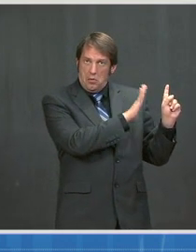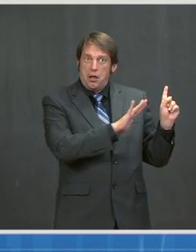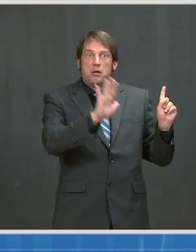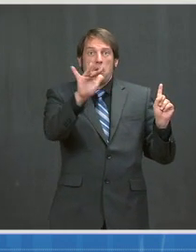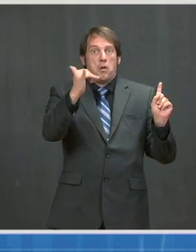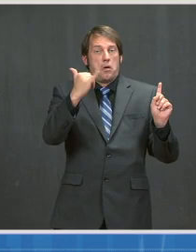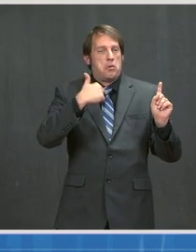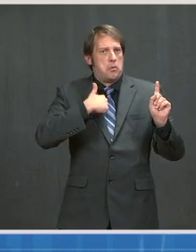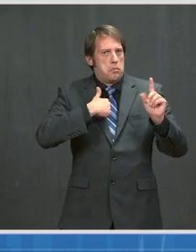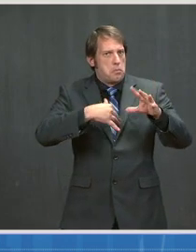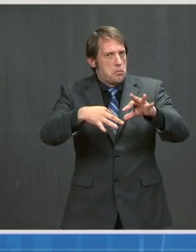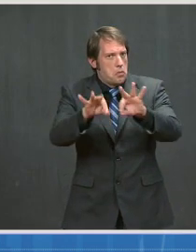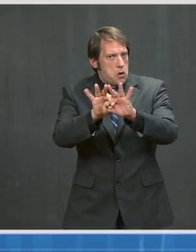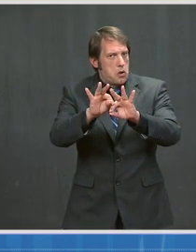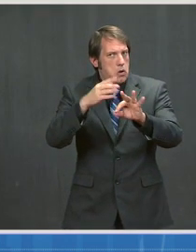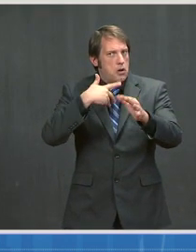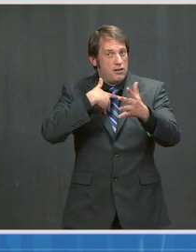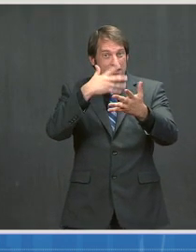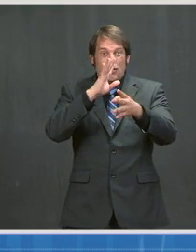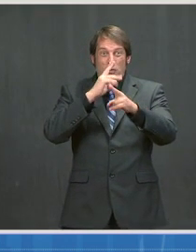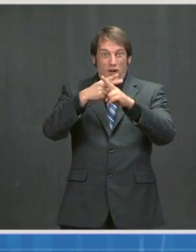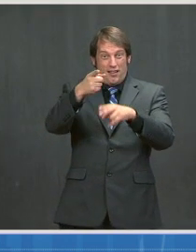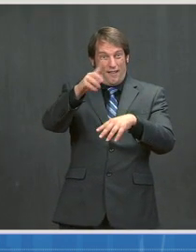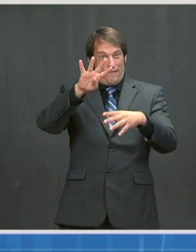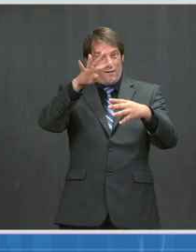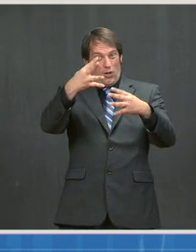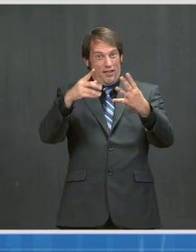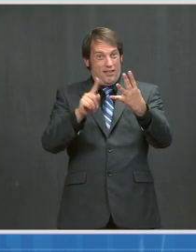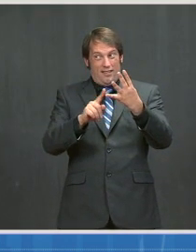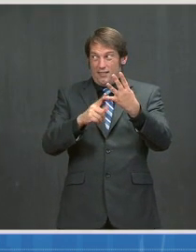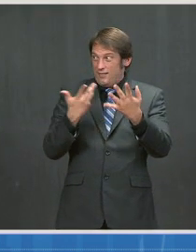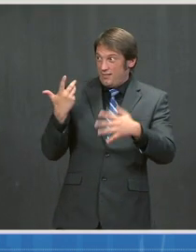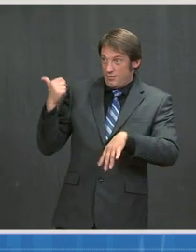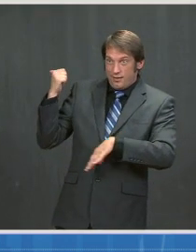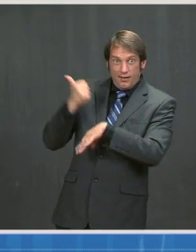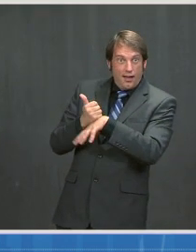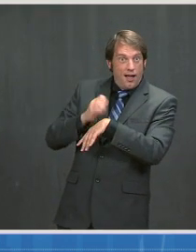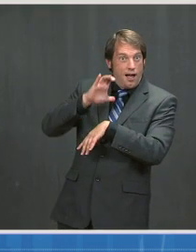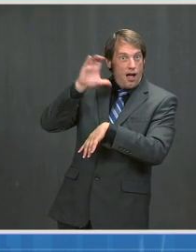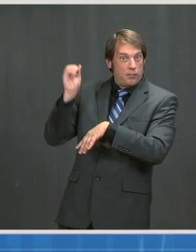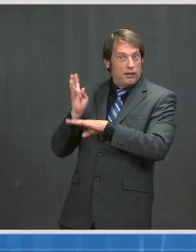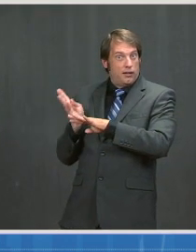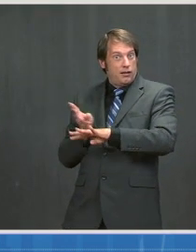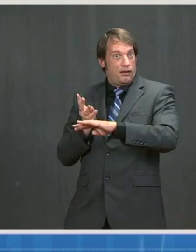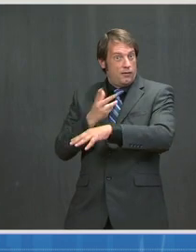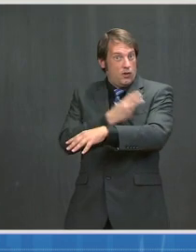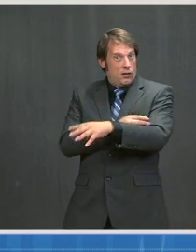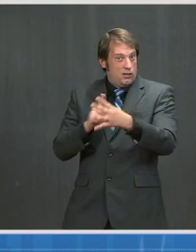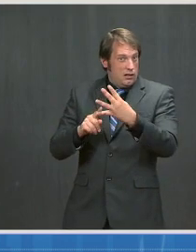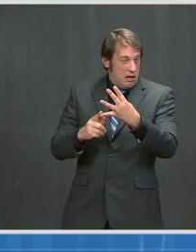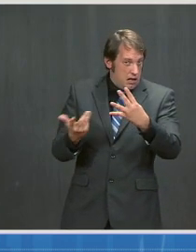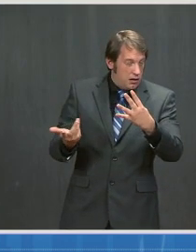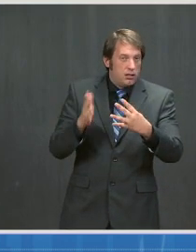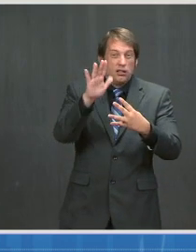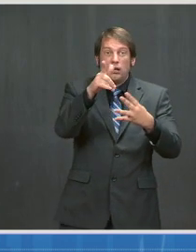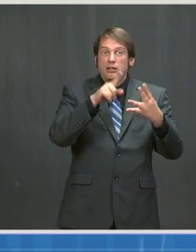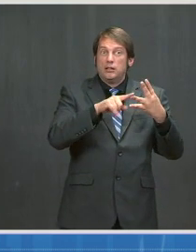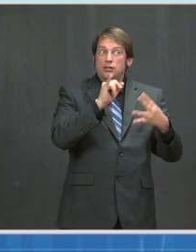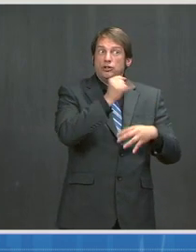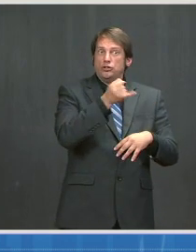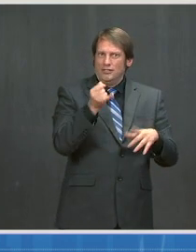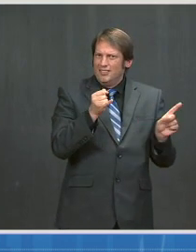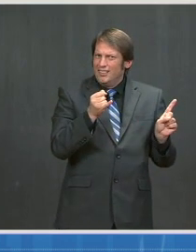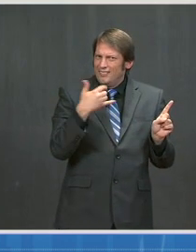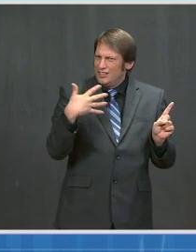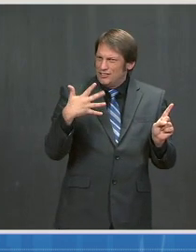plant that all of the Johnson & Johnson vaccine that's available in the U.S. has been authorized by the FDA. None